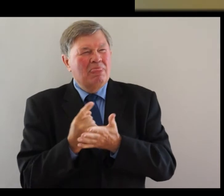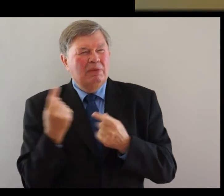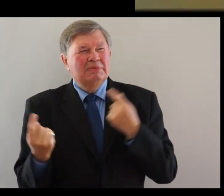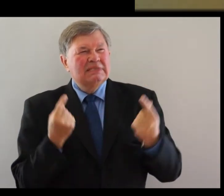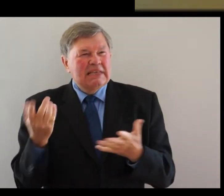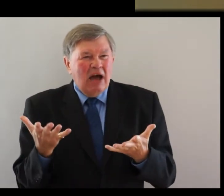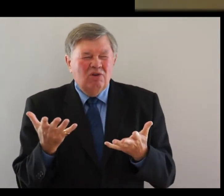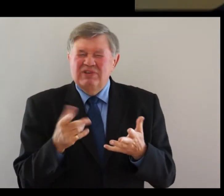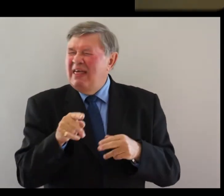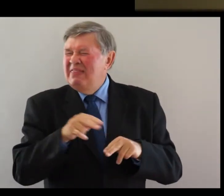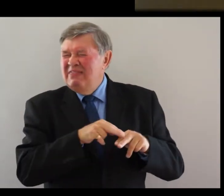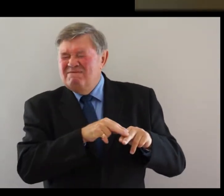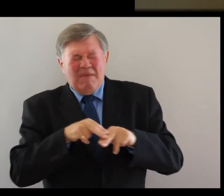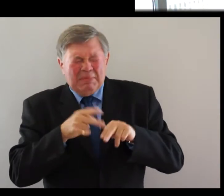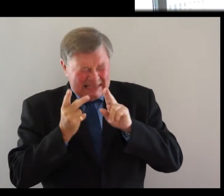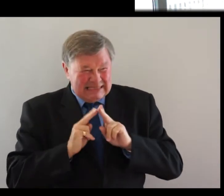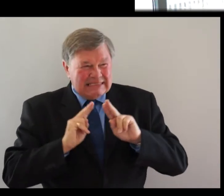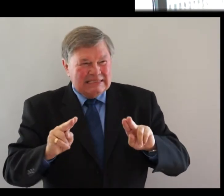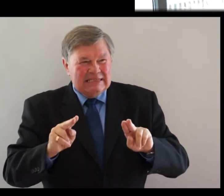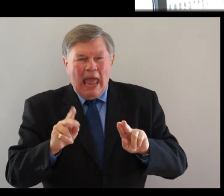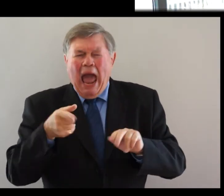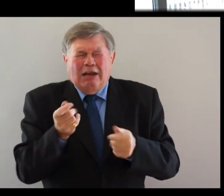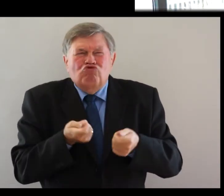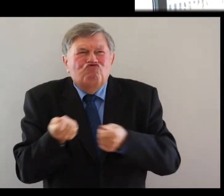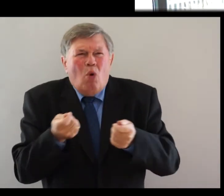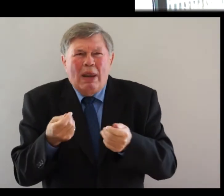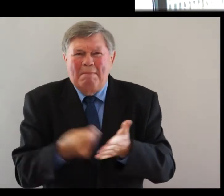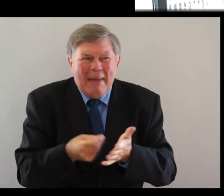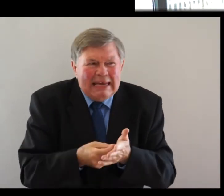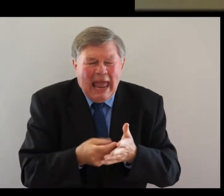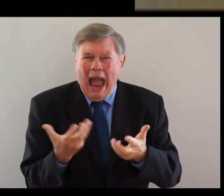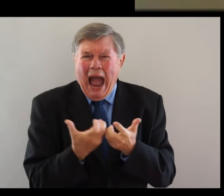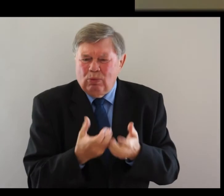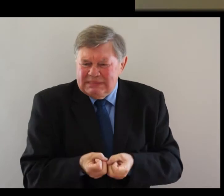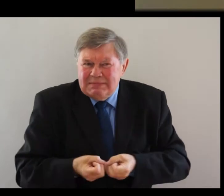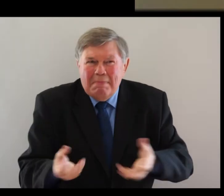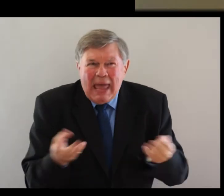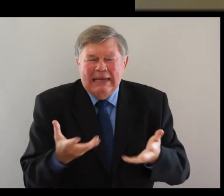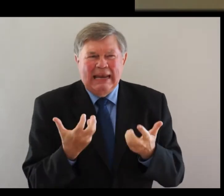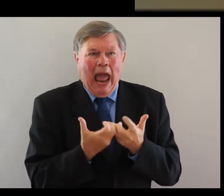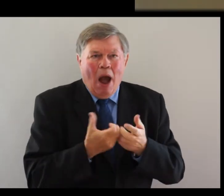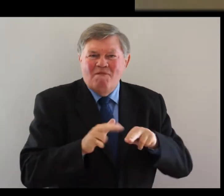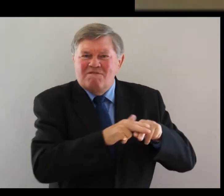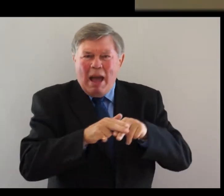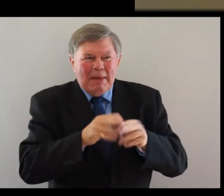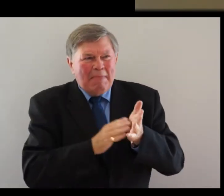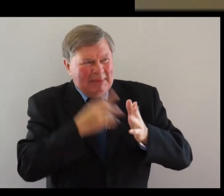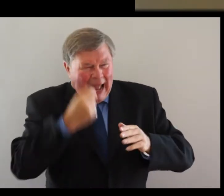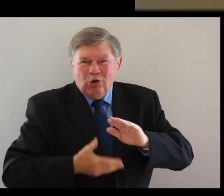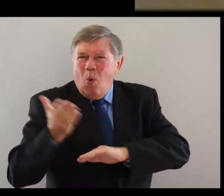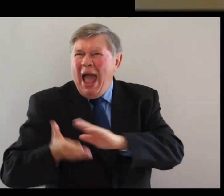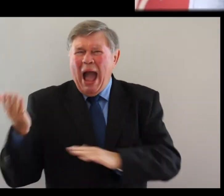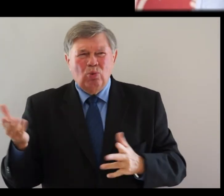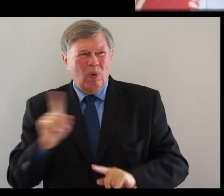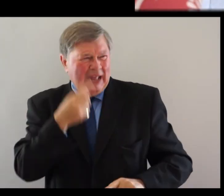Controlling who people in the family can see. Controlling how the money in the family is spent and where and when family members can go out and what they can do.